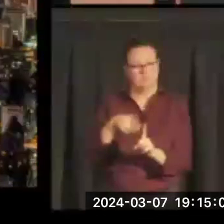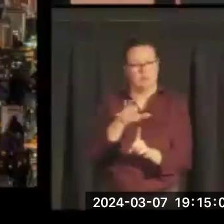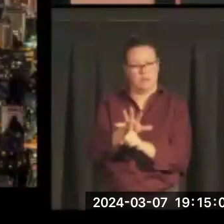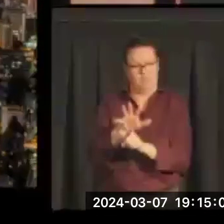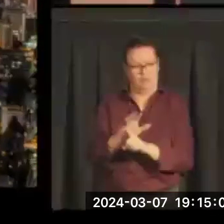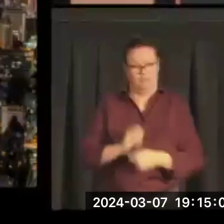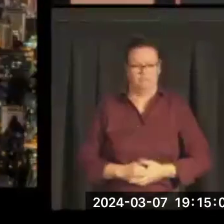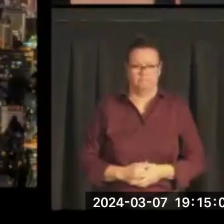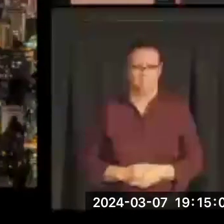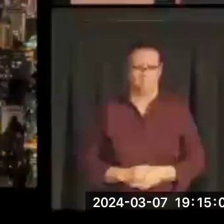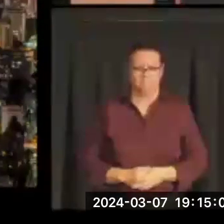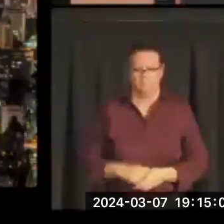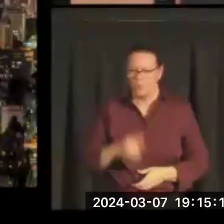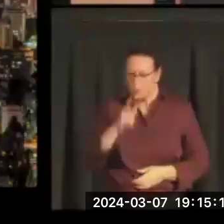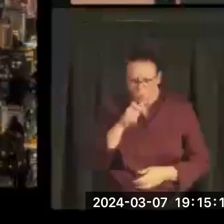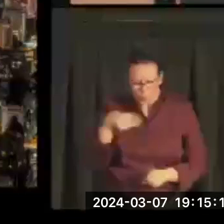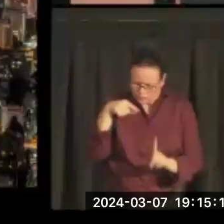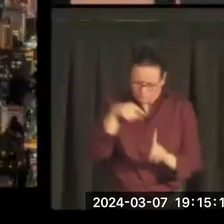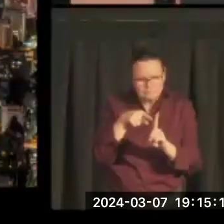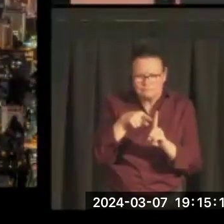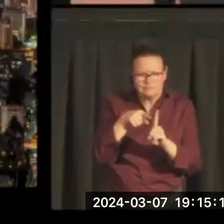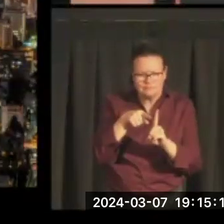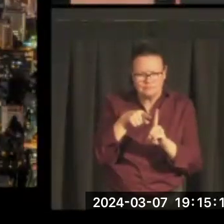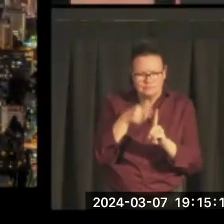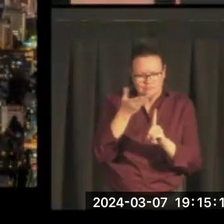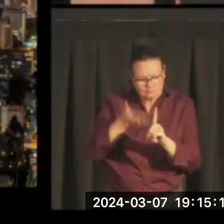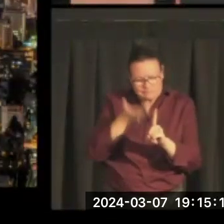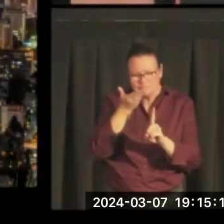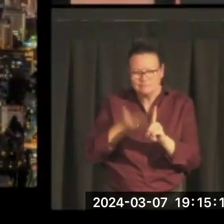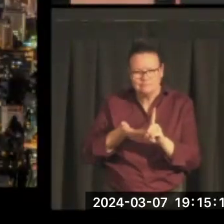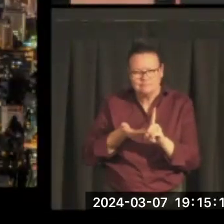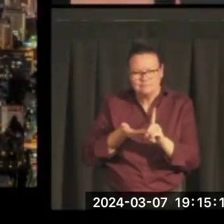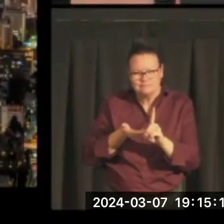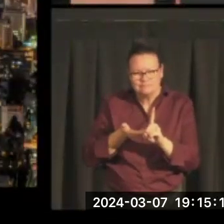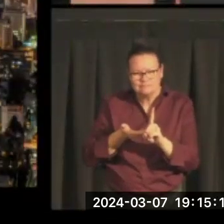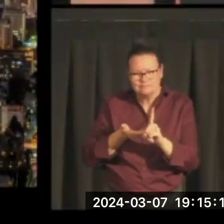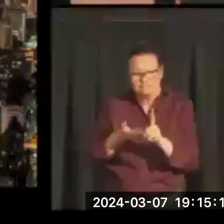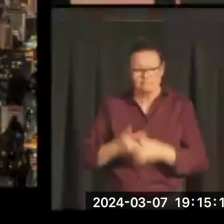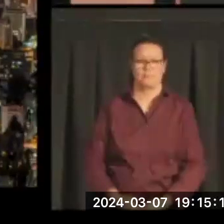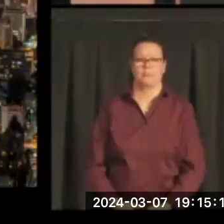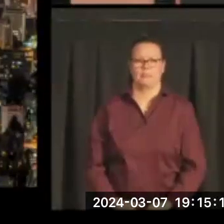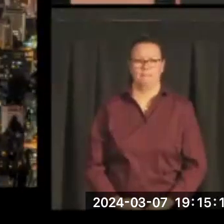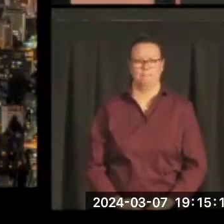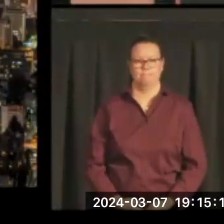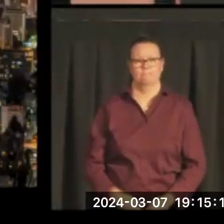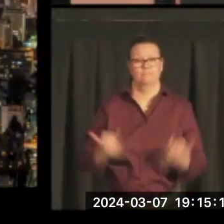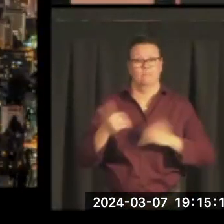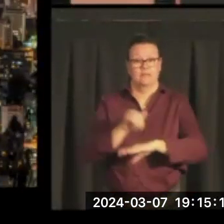So, who was this man? What I'd like to do is give you some sense of his history,